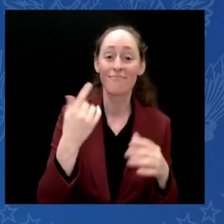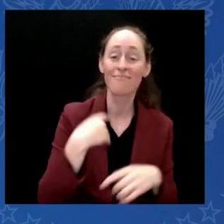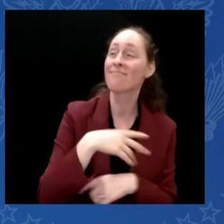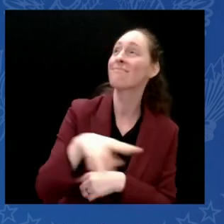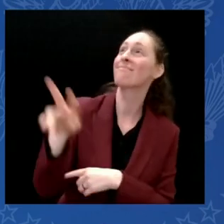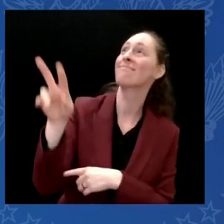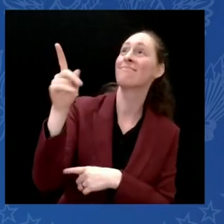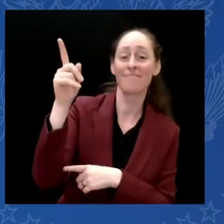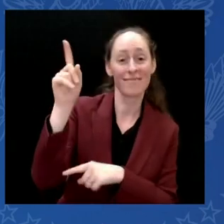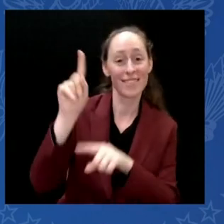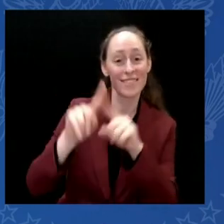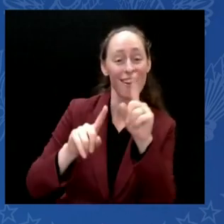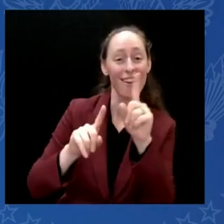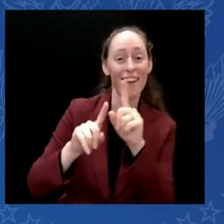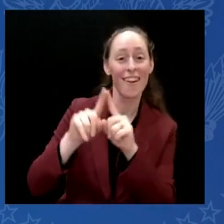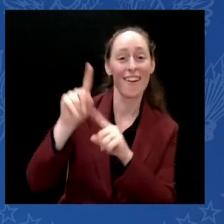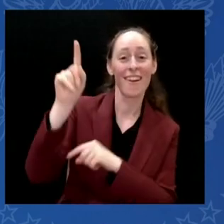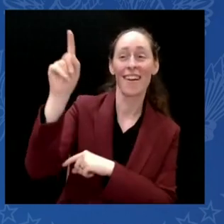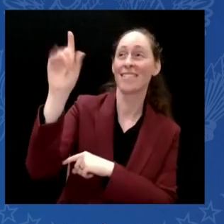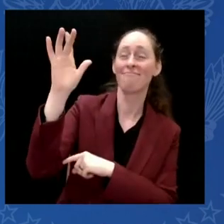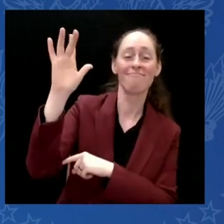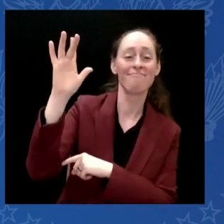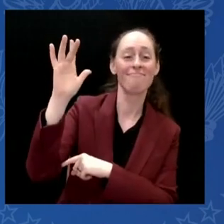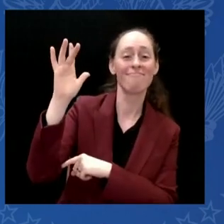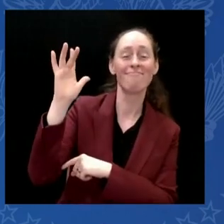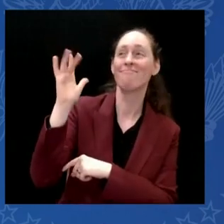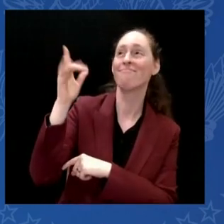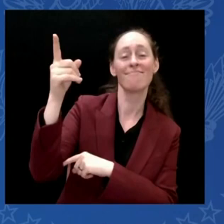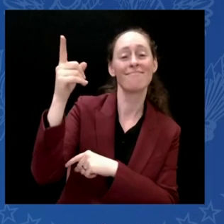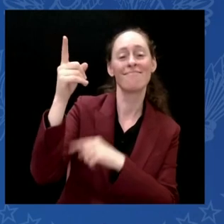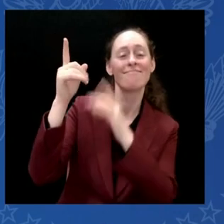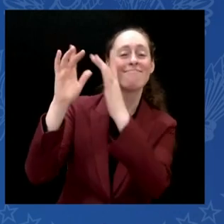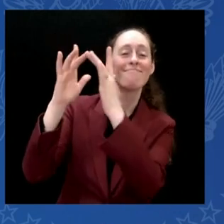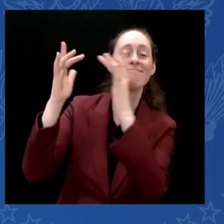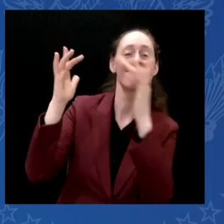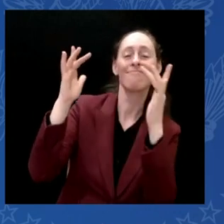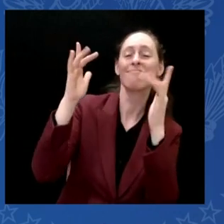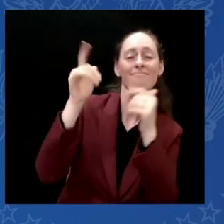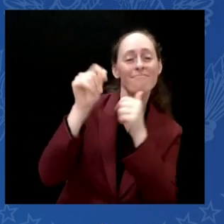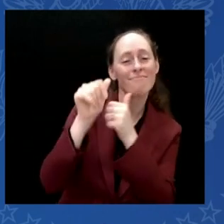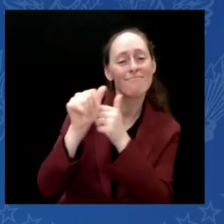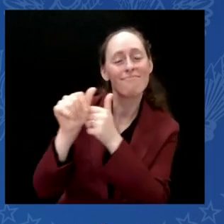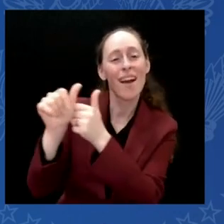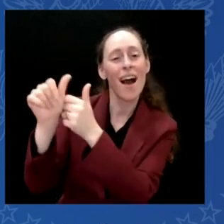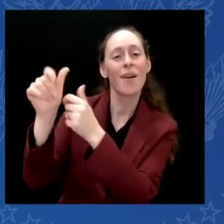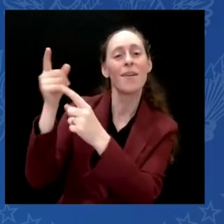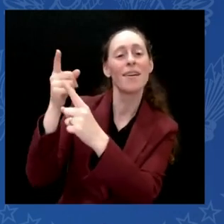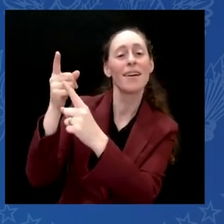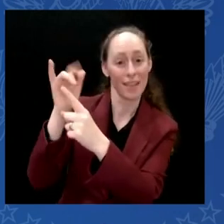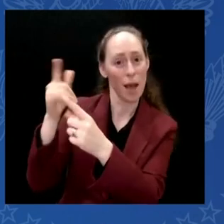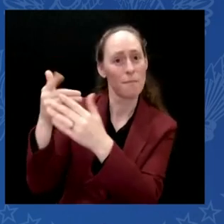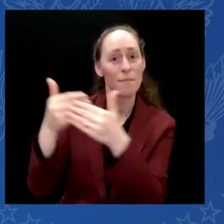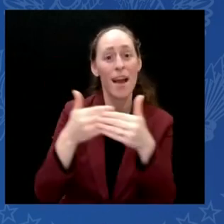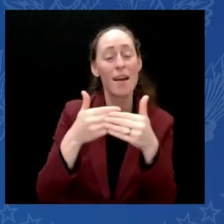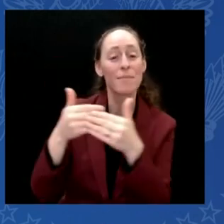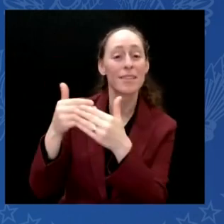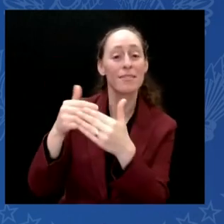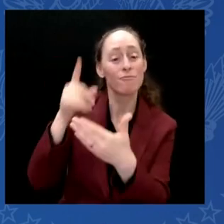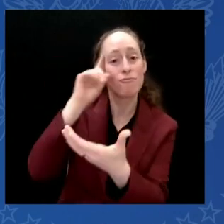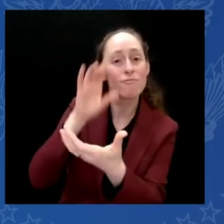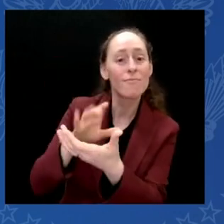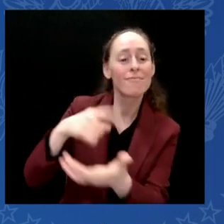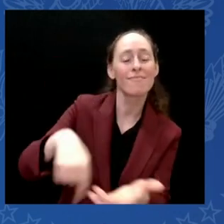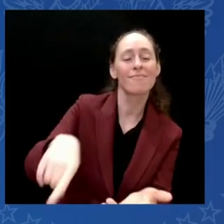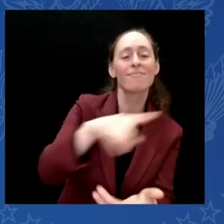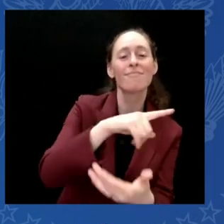child Christians believe to be the Son of God. Miraculously now, here among us on Earth, bringing